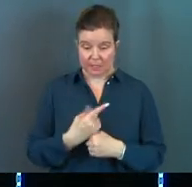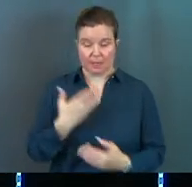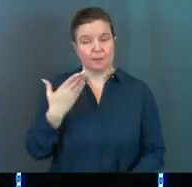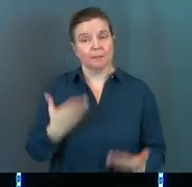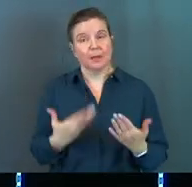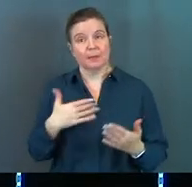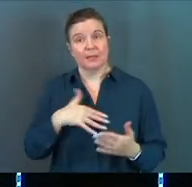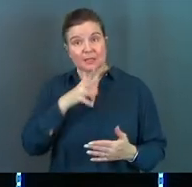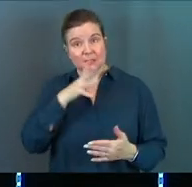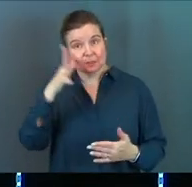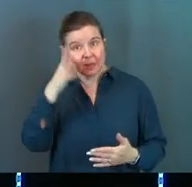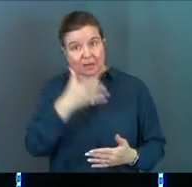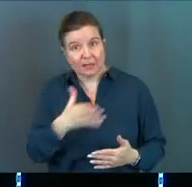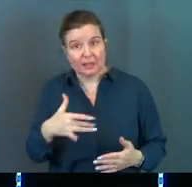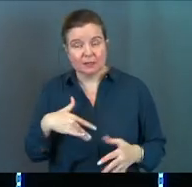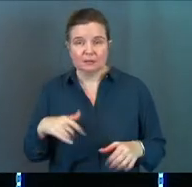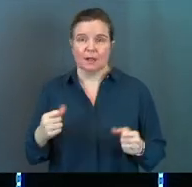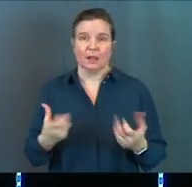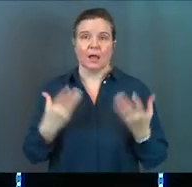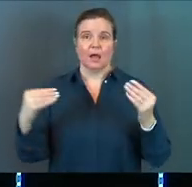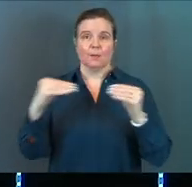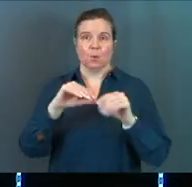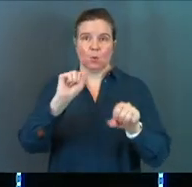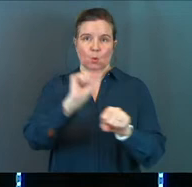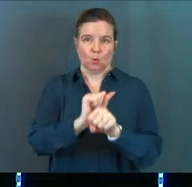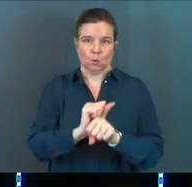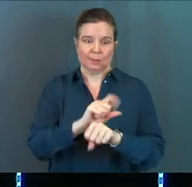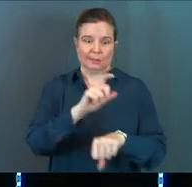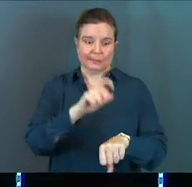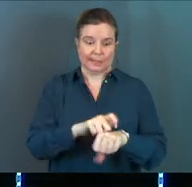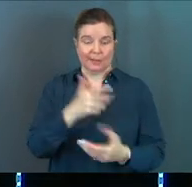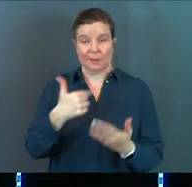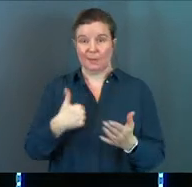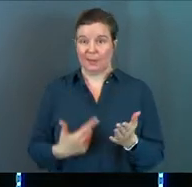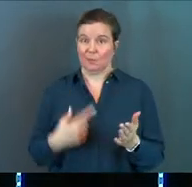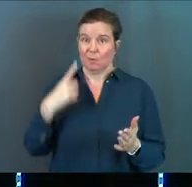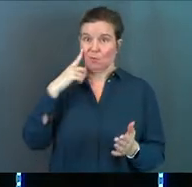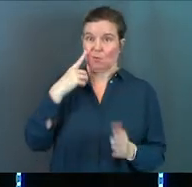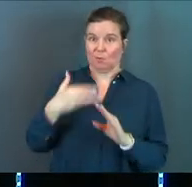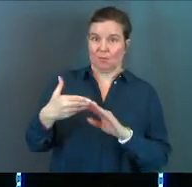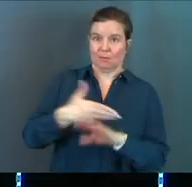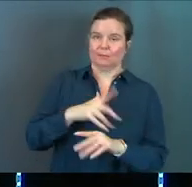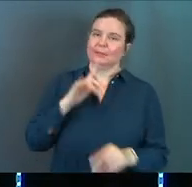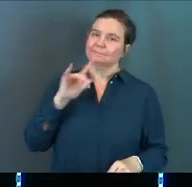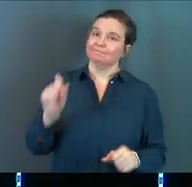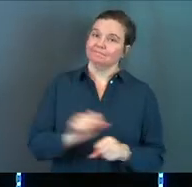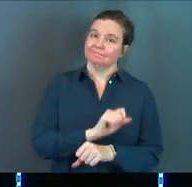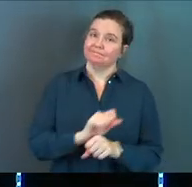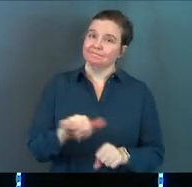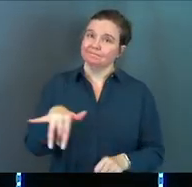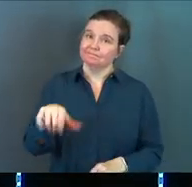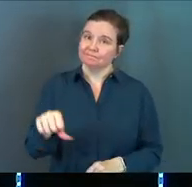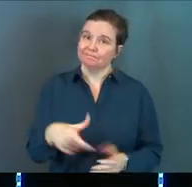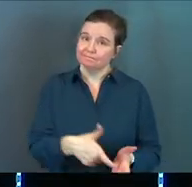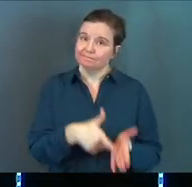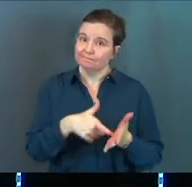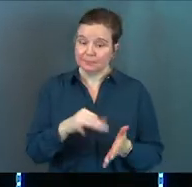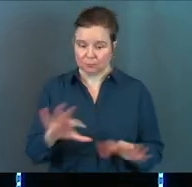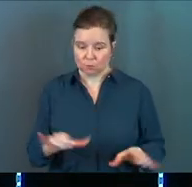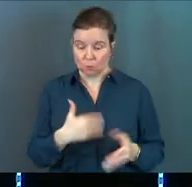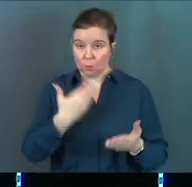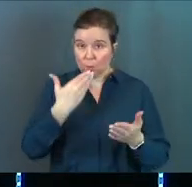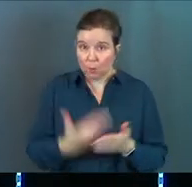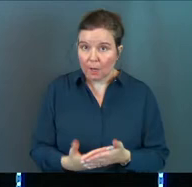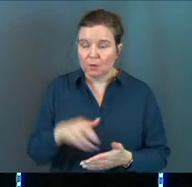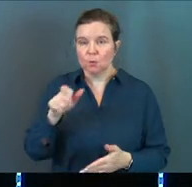may be that this parenting thing takes a whole lot more work and time than maybe we signed on for. But it does. If we're going to do